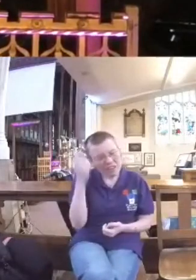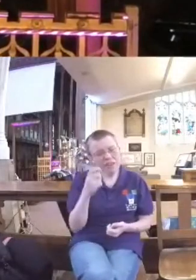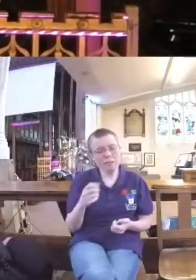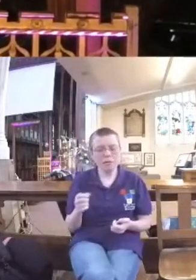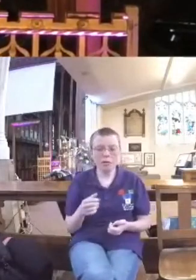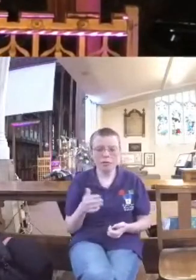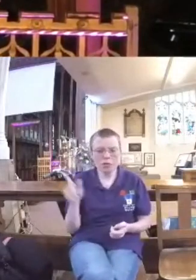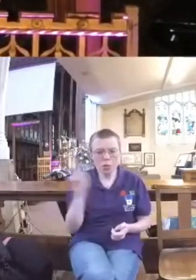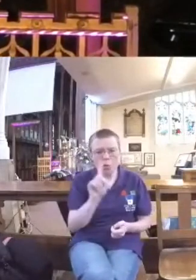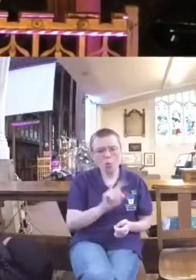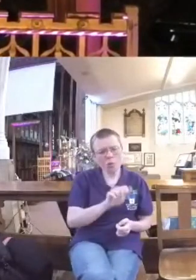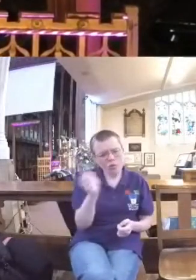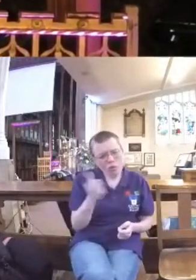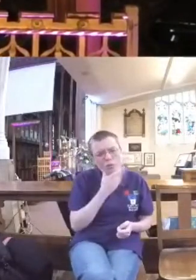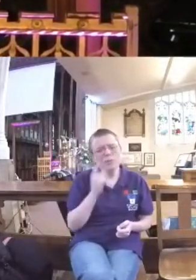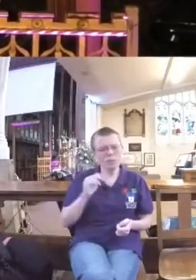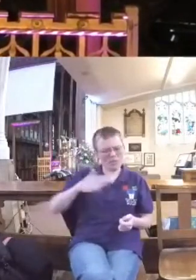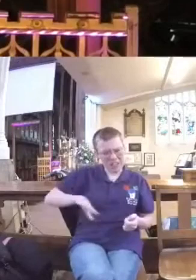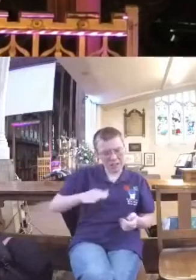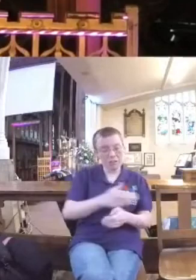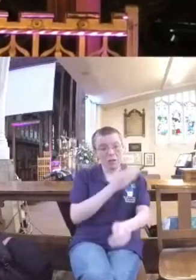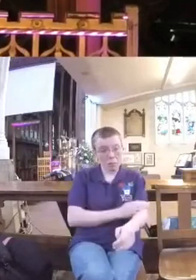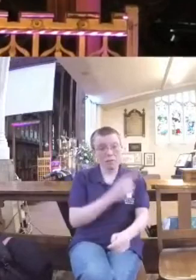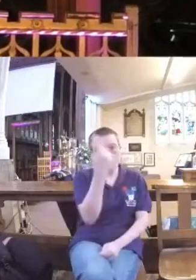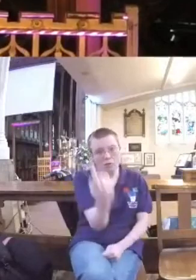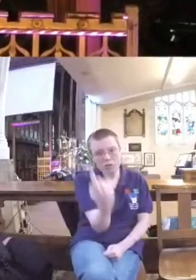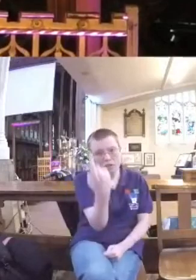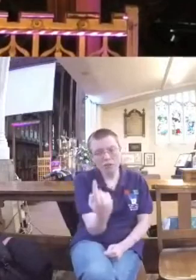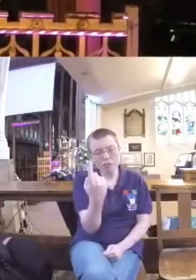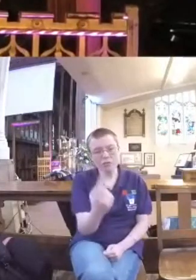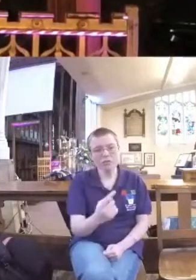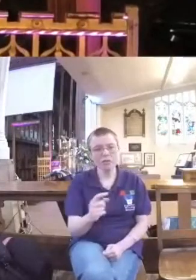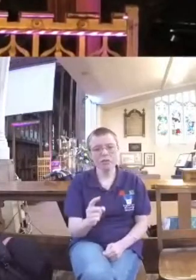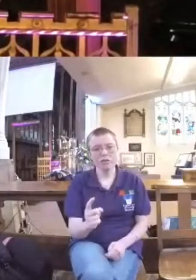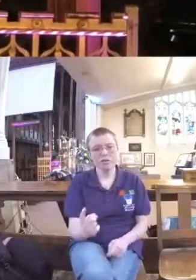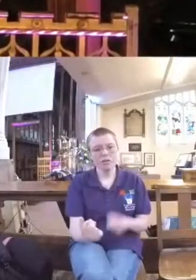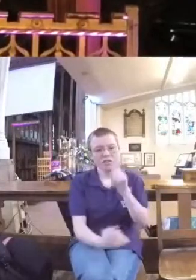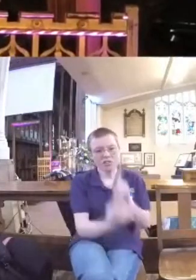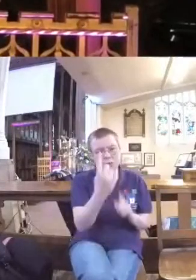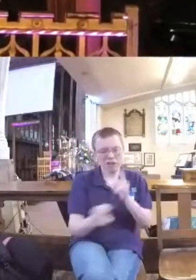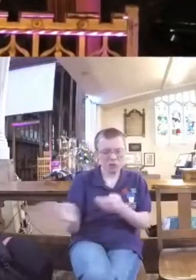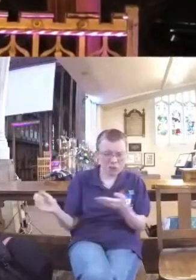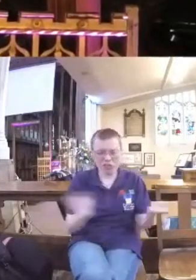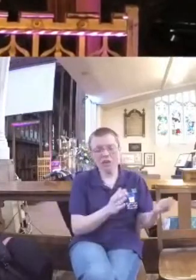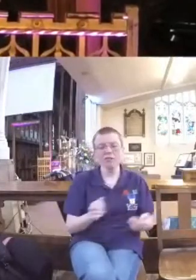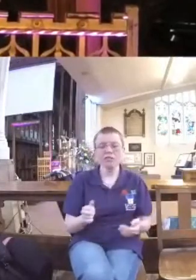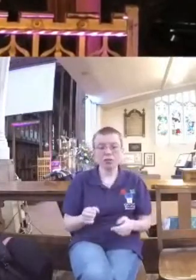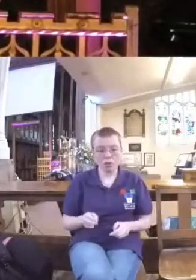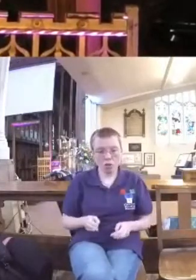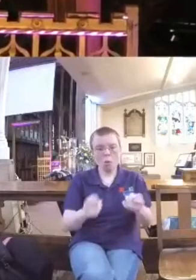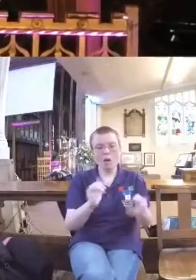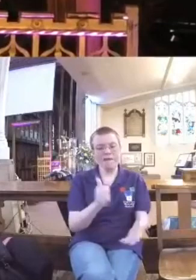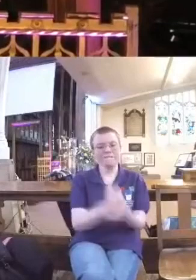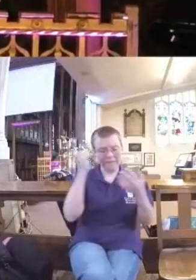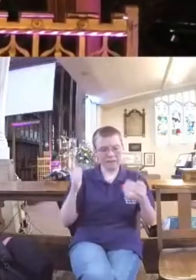needs before your own. Serving one another is a brilliant way to learn humility, avoid